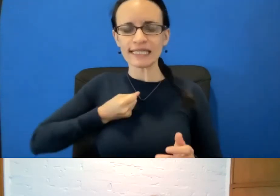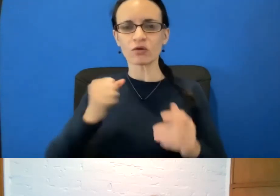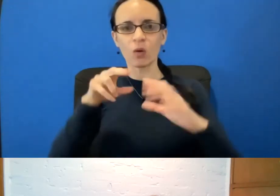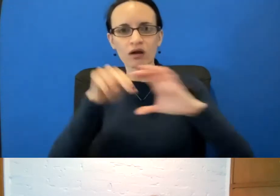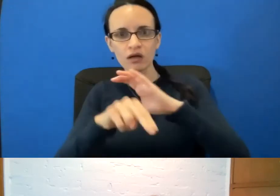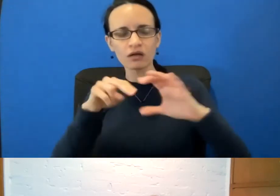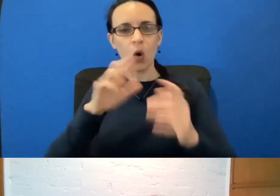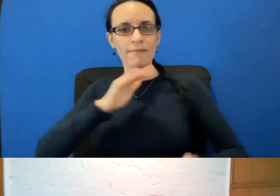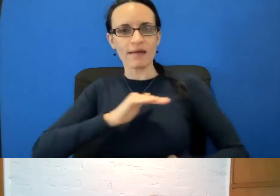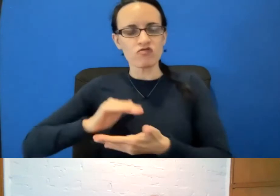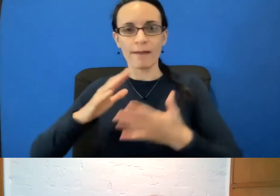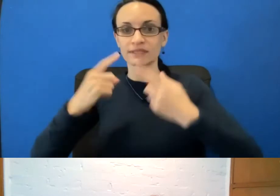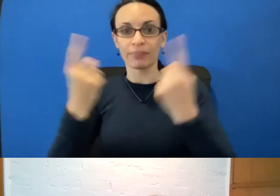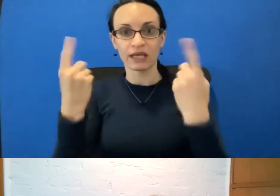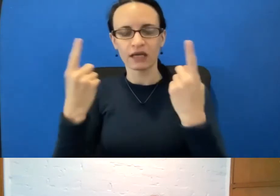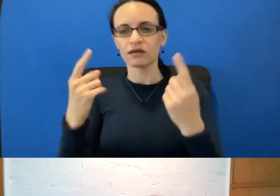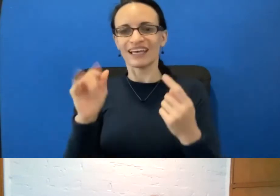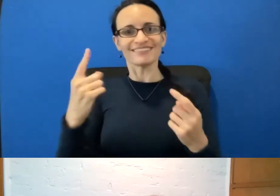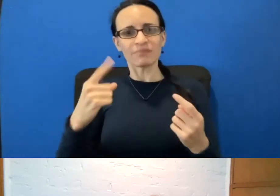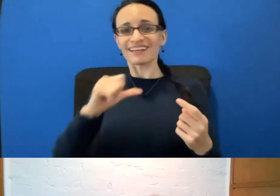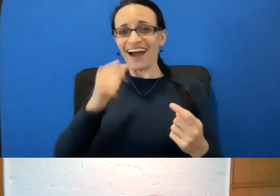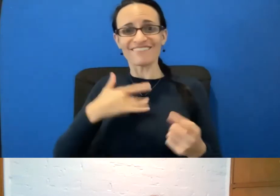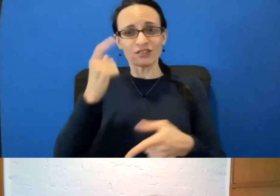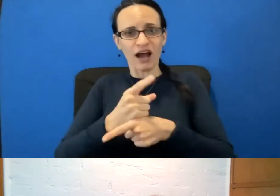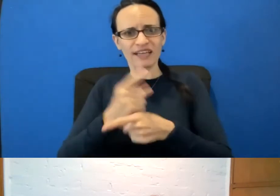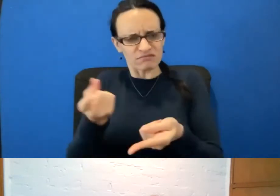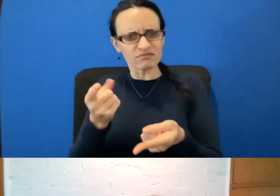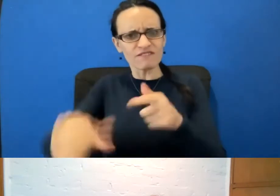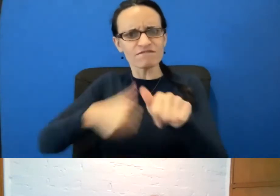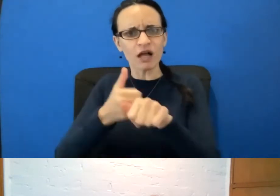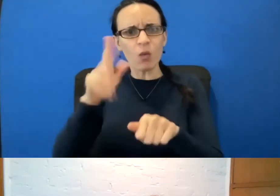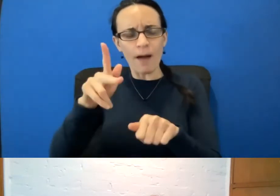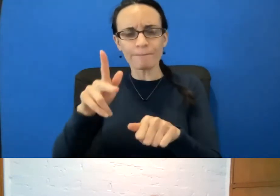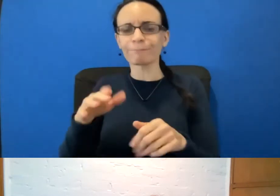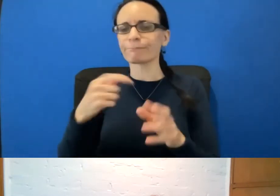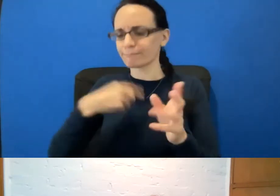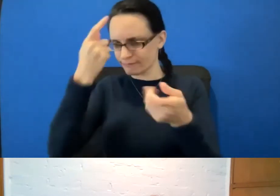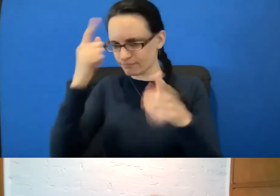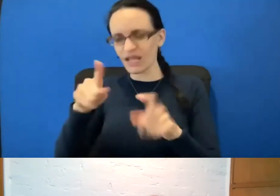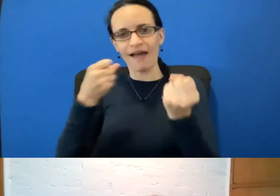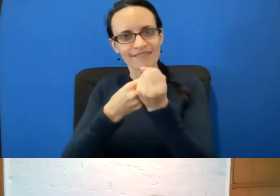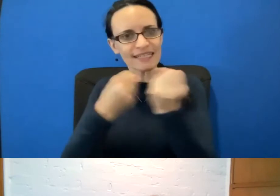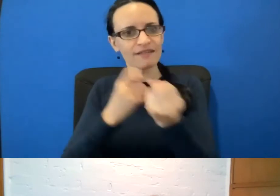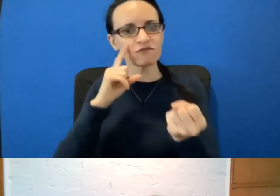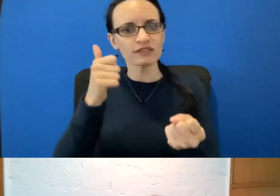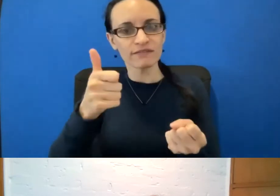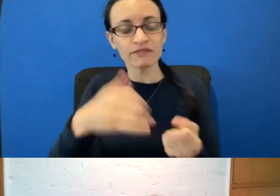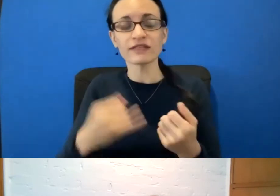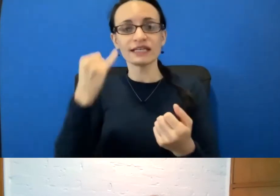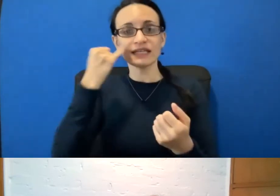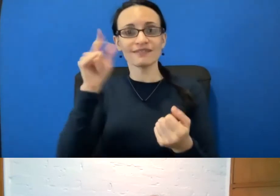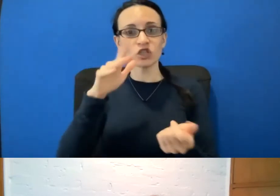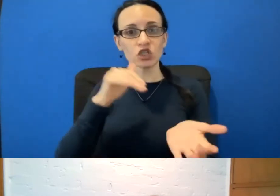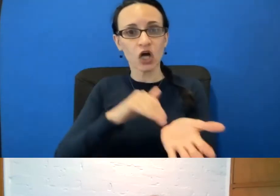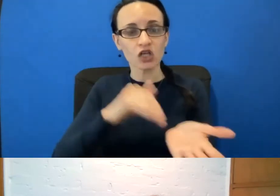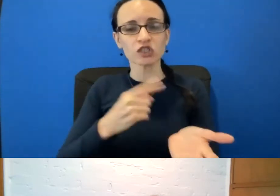feel right, it's important to follow up. So I agree with Dr. Brem. Be your own advocate. If your doctor is not agreeing with you or something doesn't